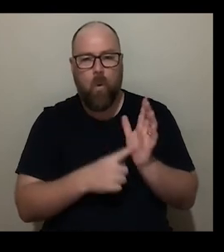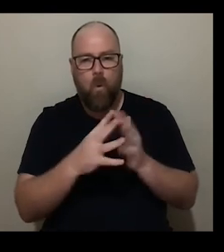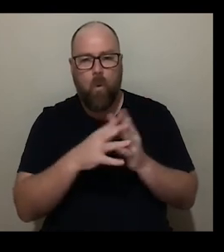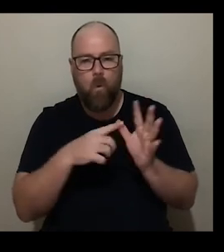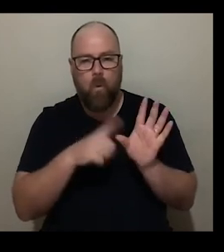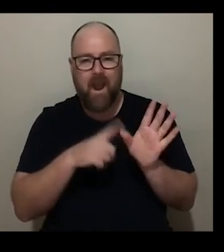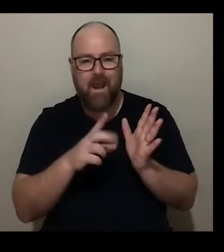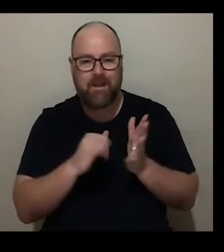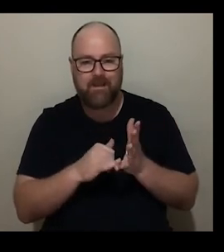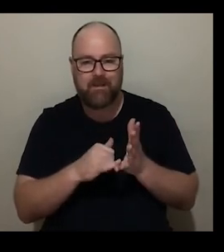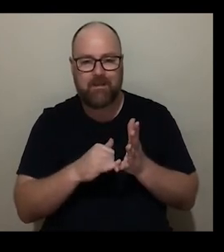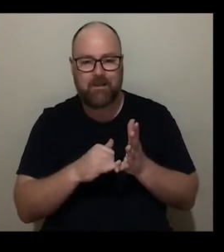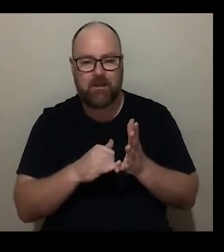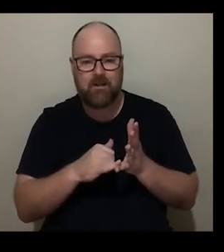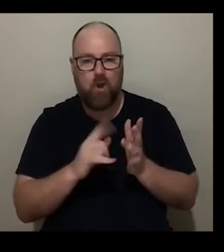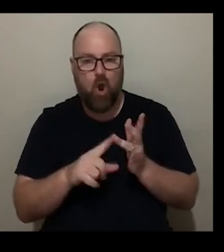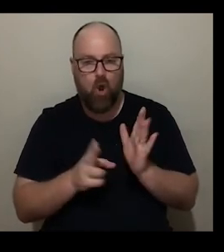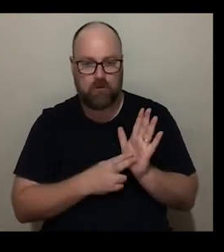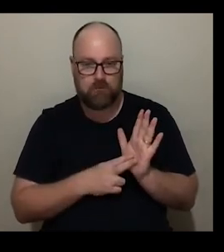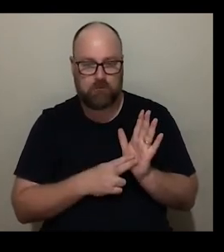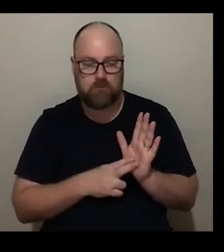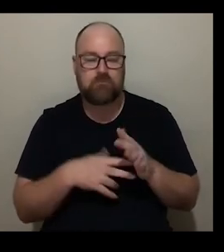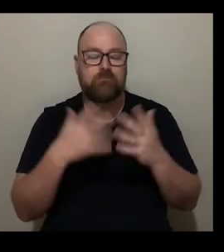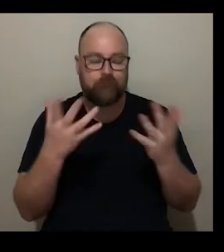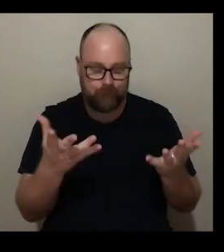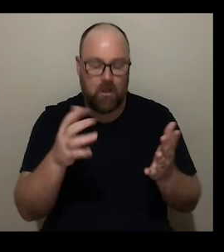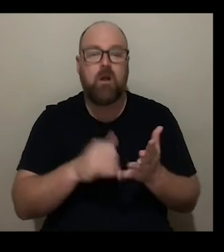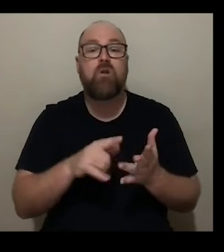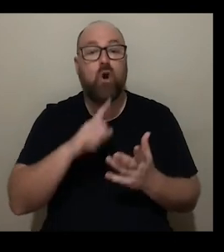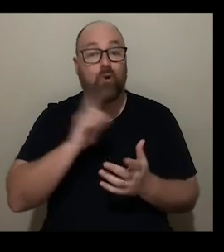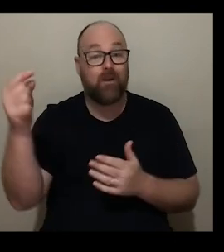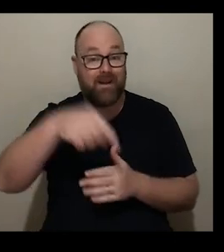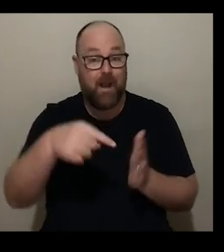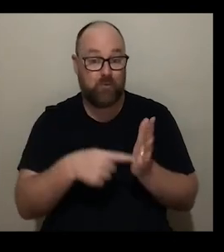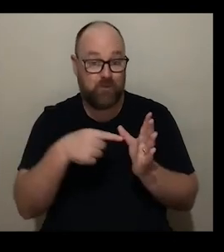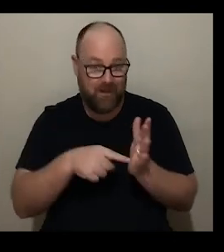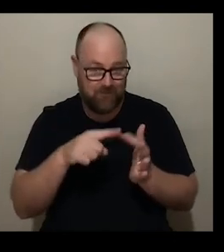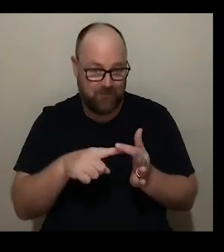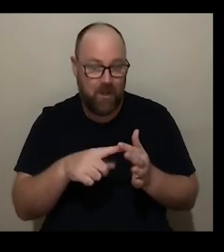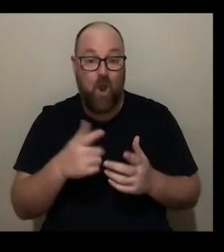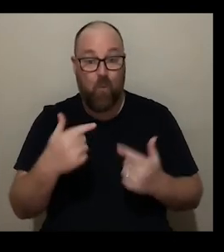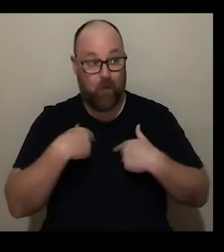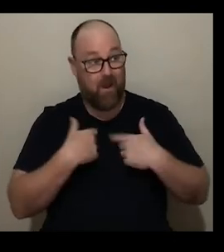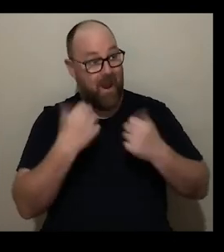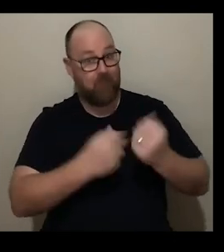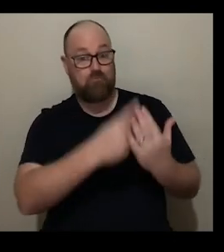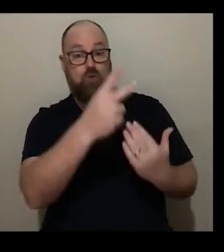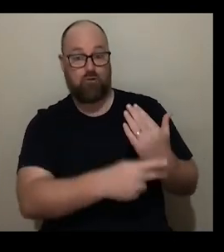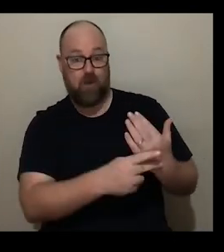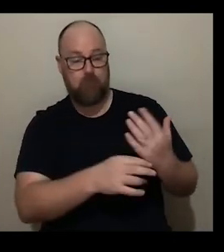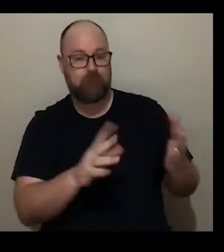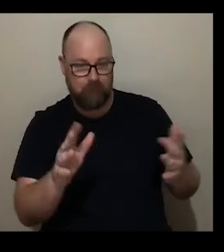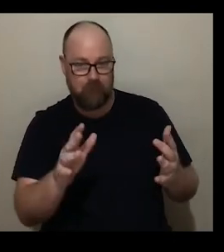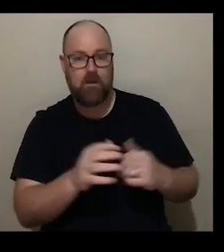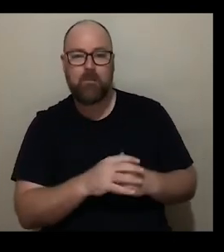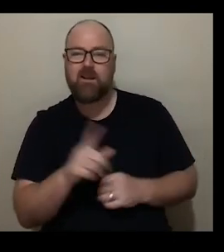offer so it's all very well coming along to tate when we're running a program but we're reaching perhaps